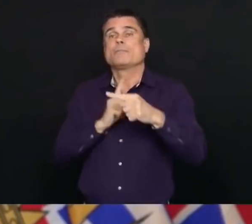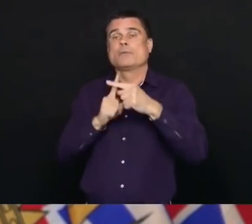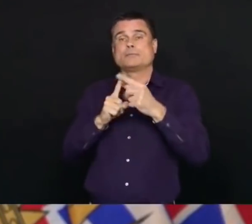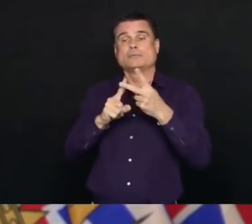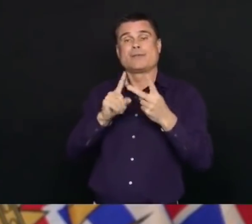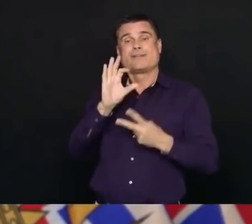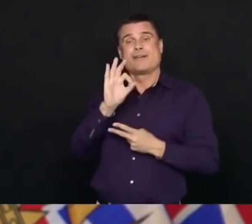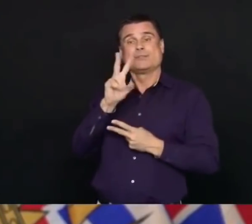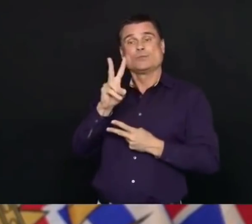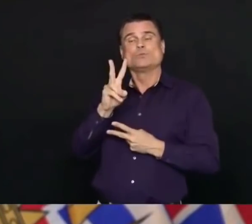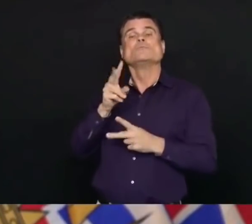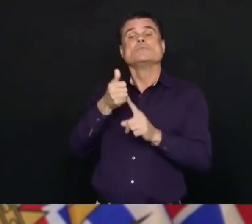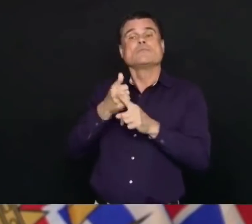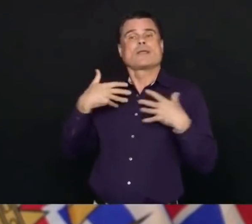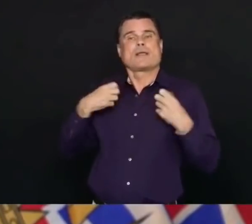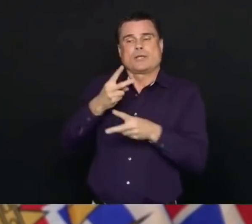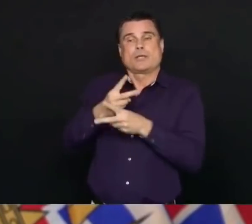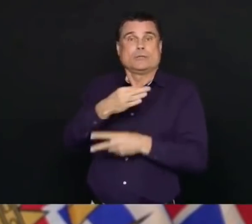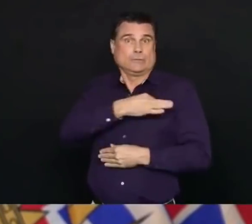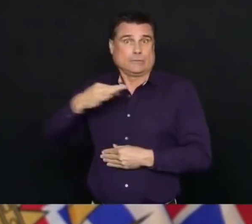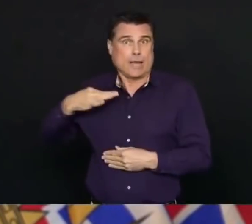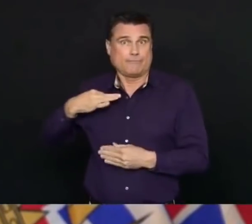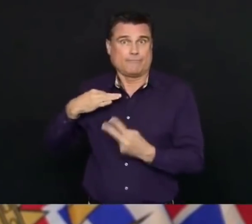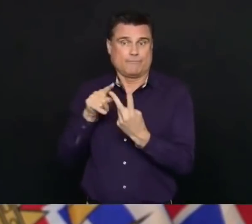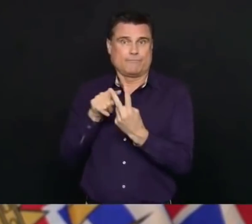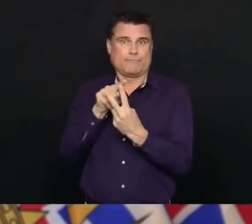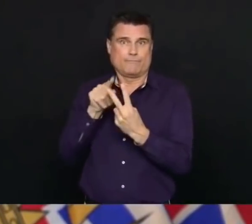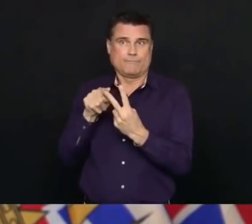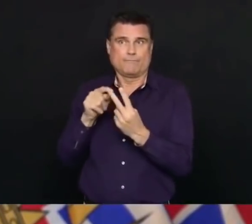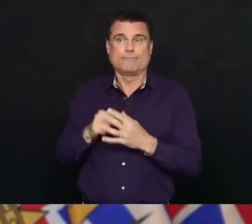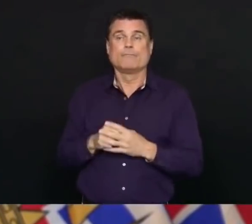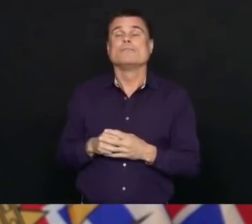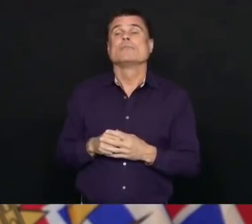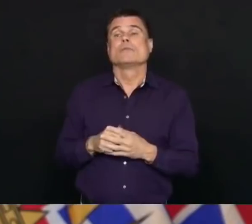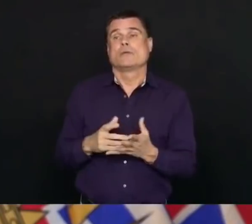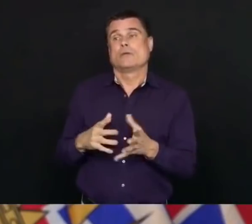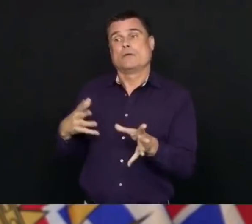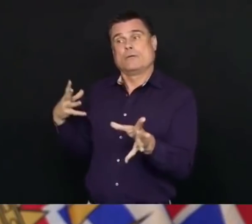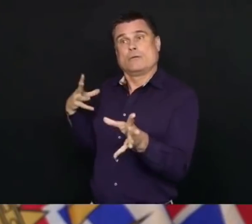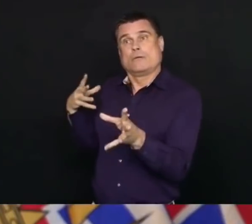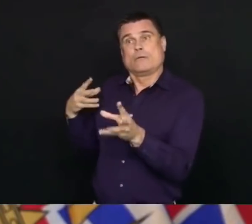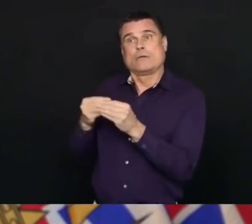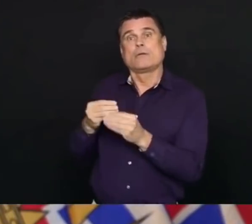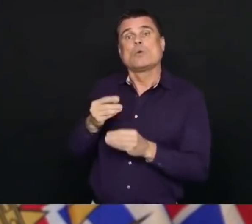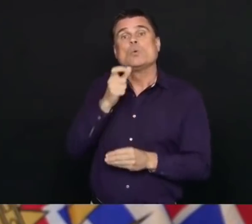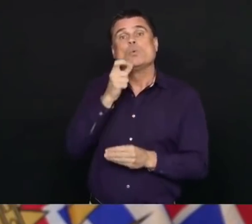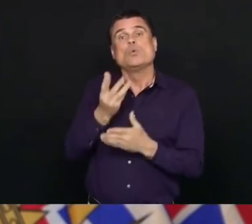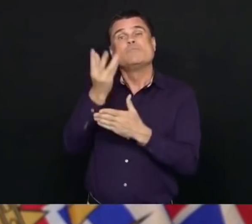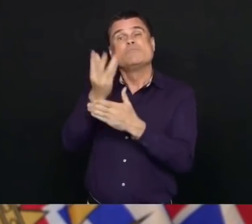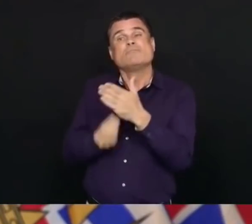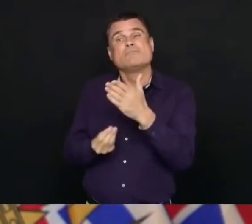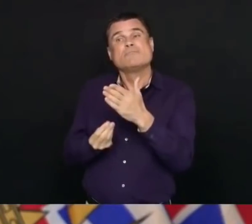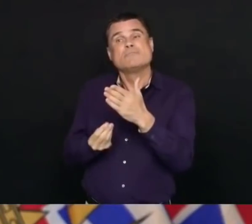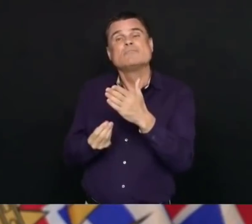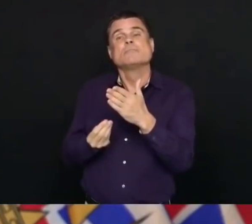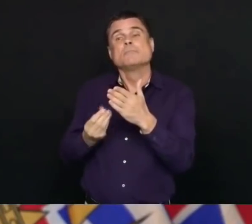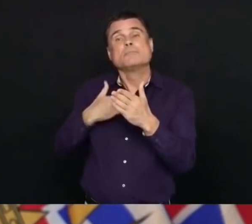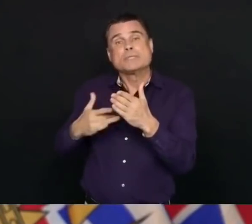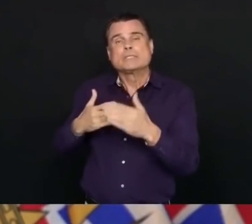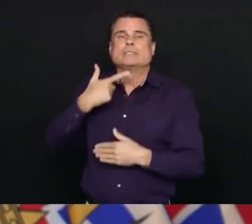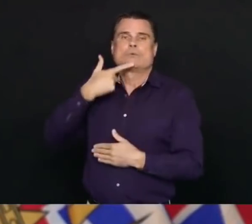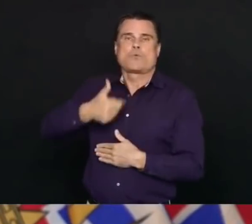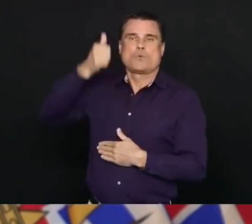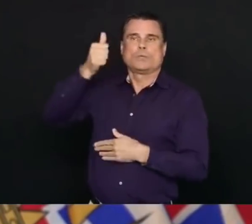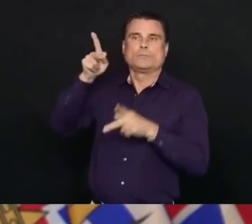seniors and residents of long-term care. We recognize that residents of long-term care and